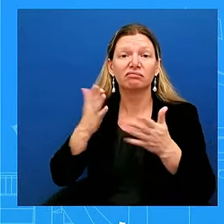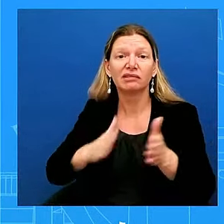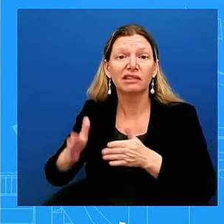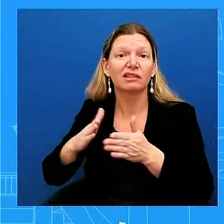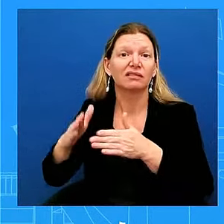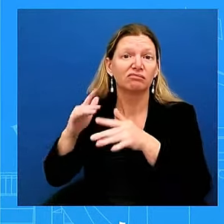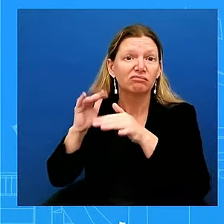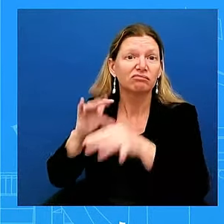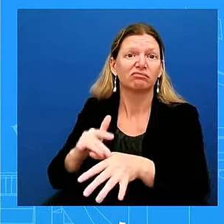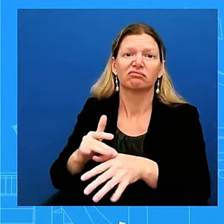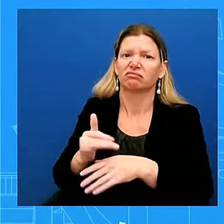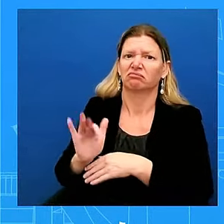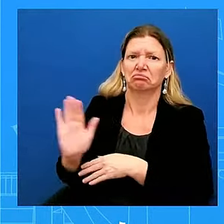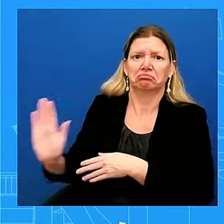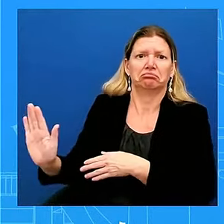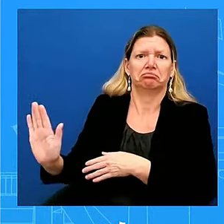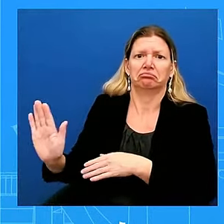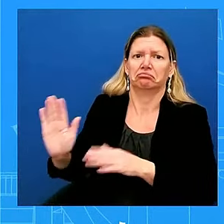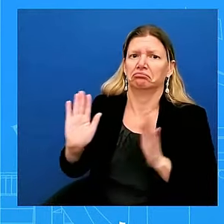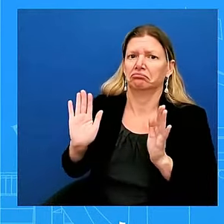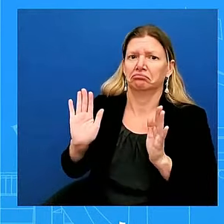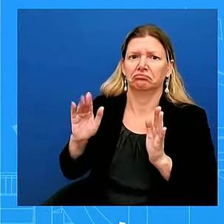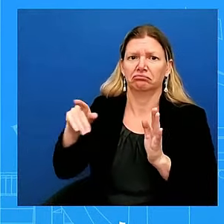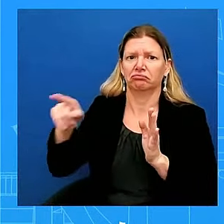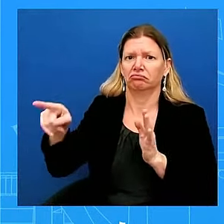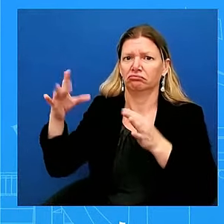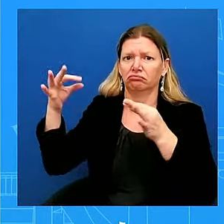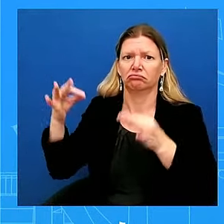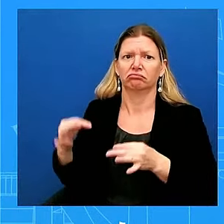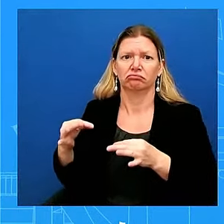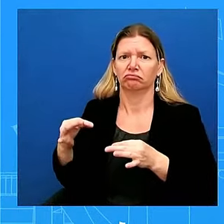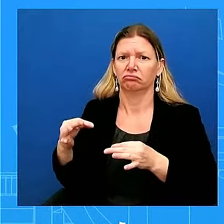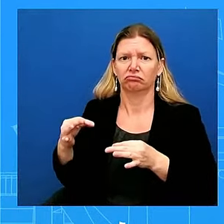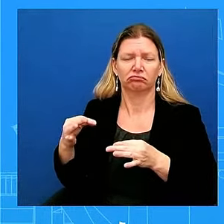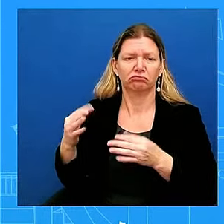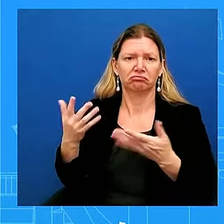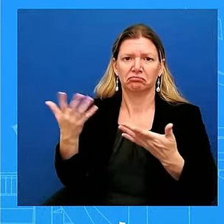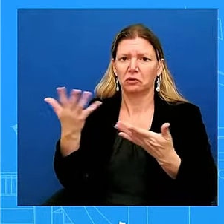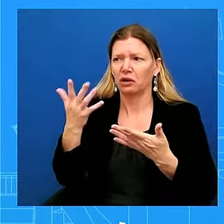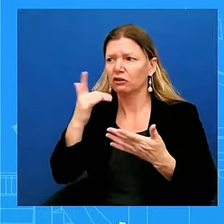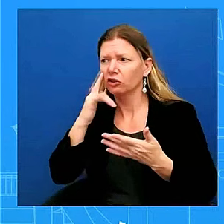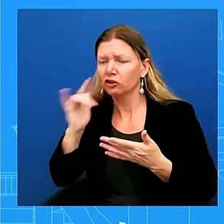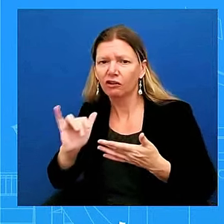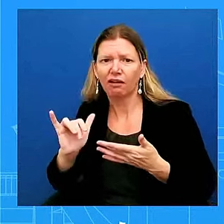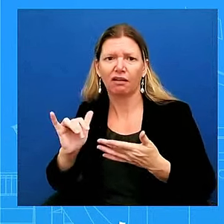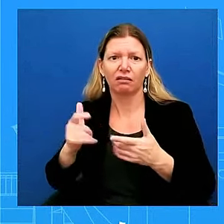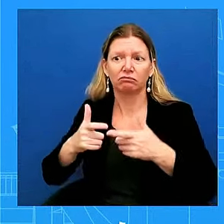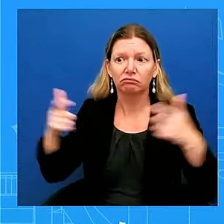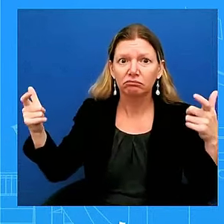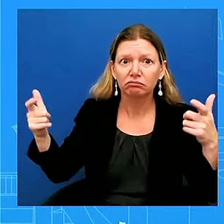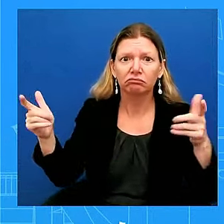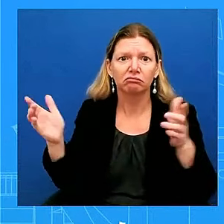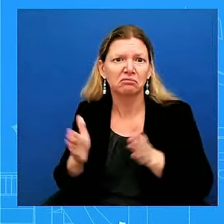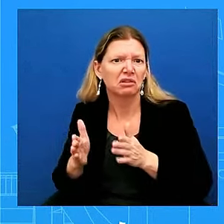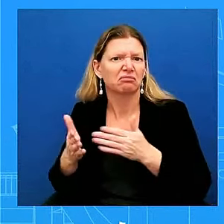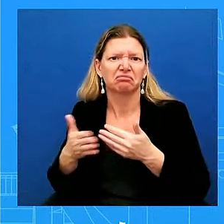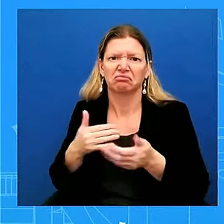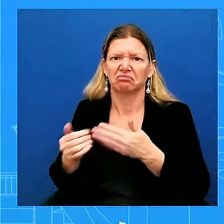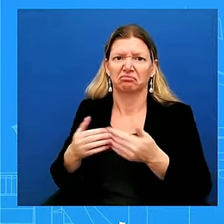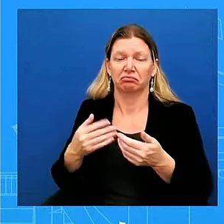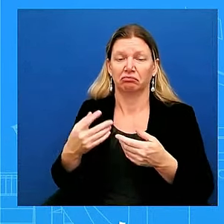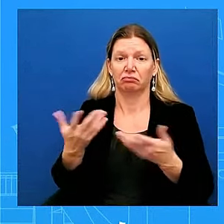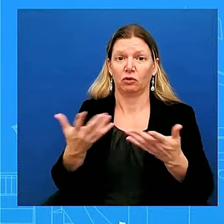come to their determination of what that looks like. What we have been very clear about is that Israel has the right to defend itself